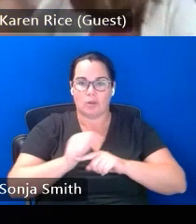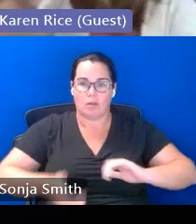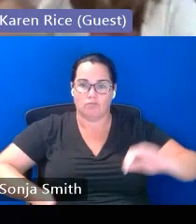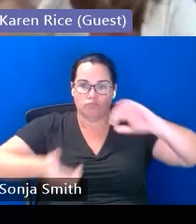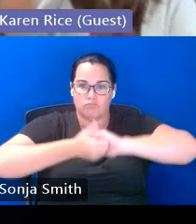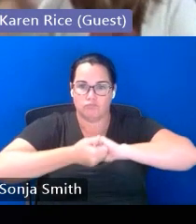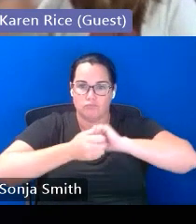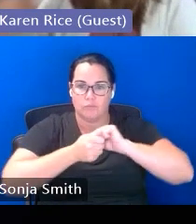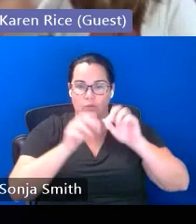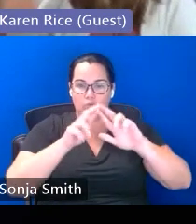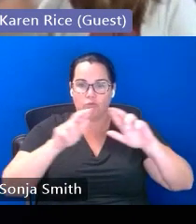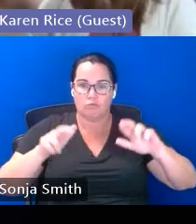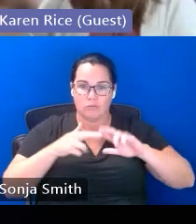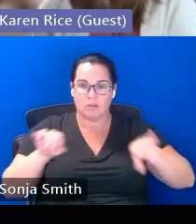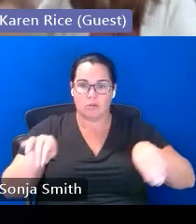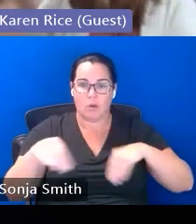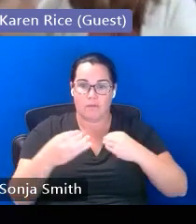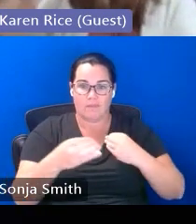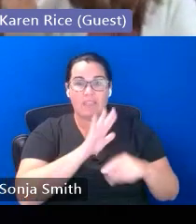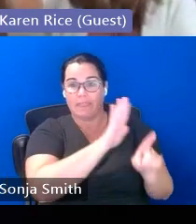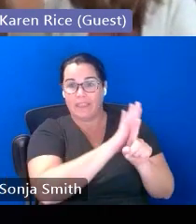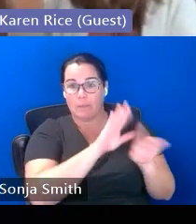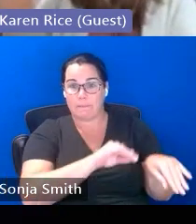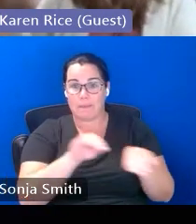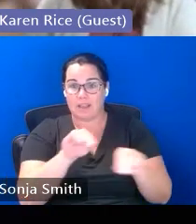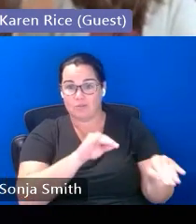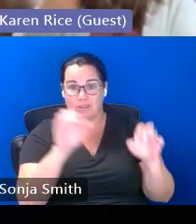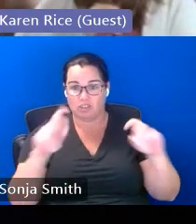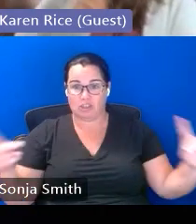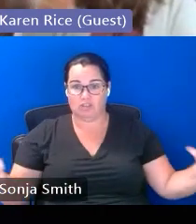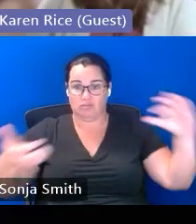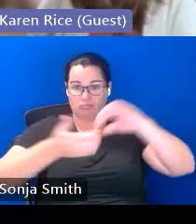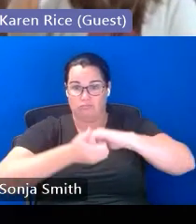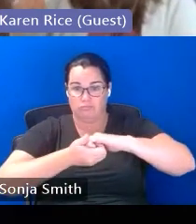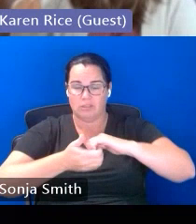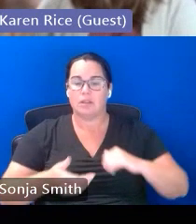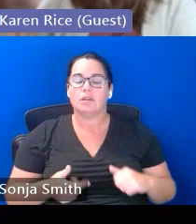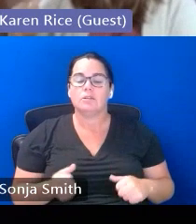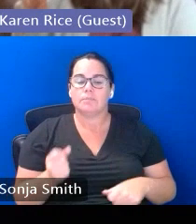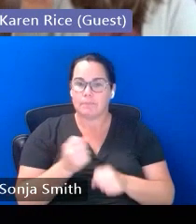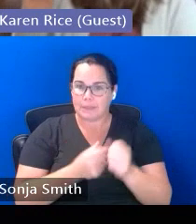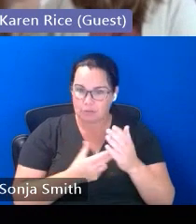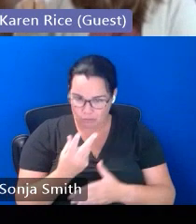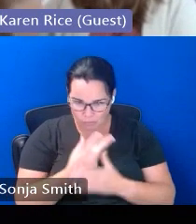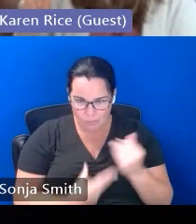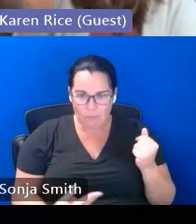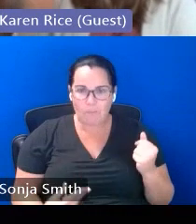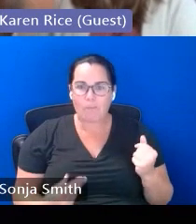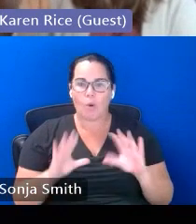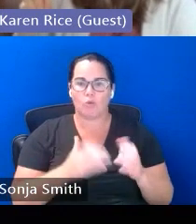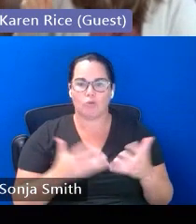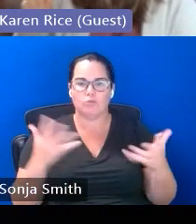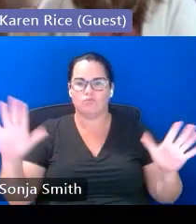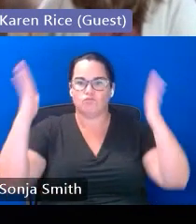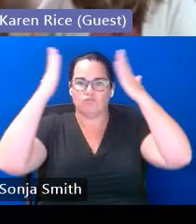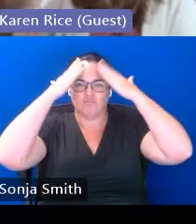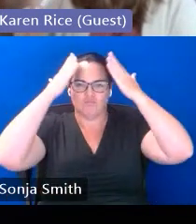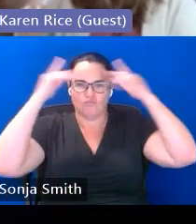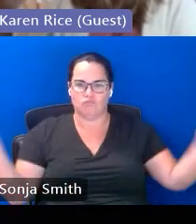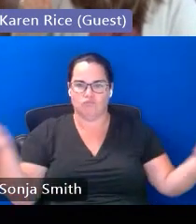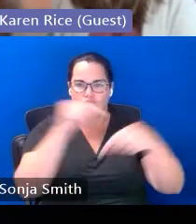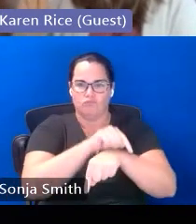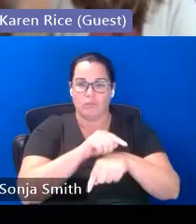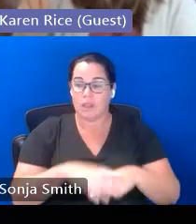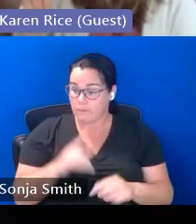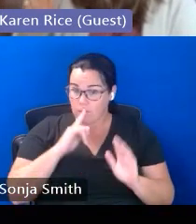regional office and their migrant education program to make sure that both groups are cross-trained so that any time that they identify a